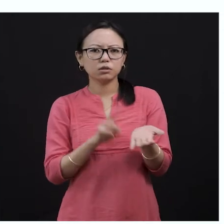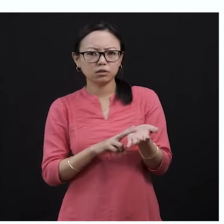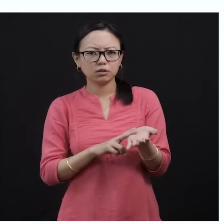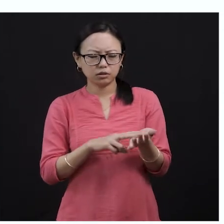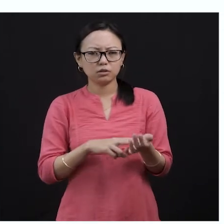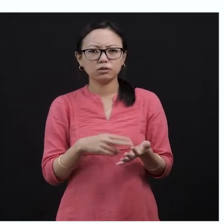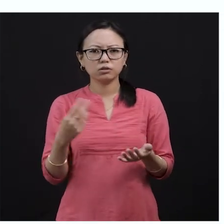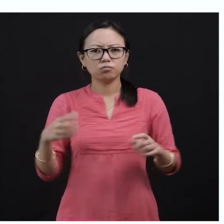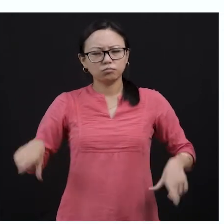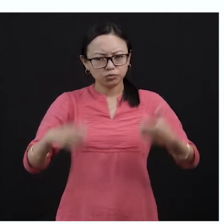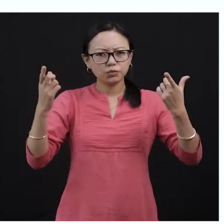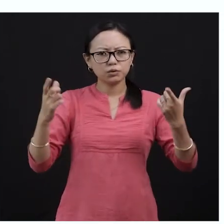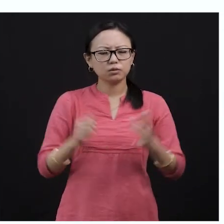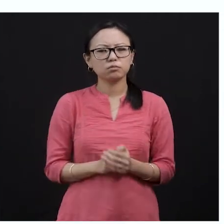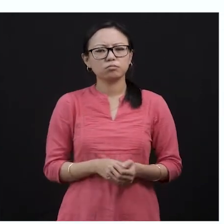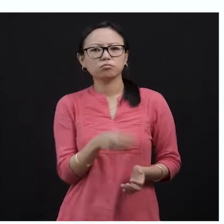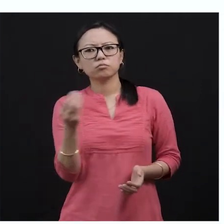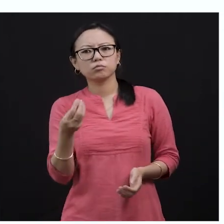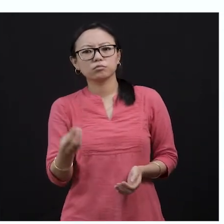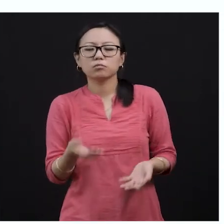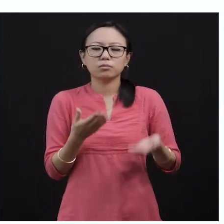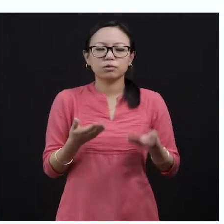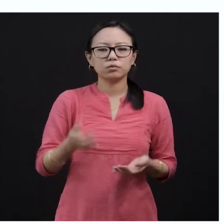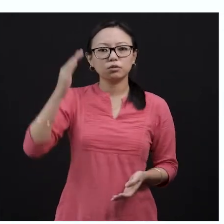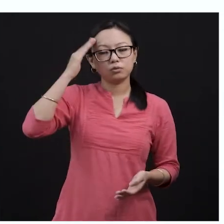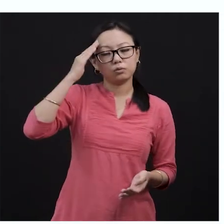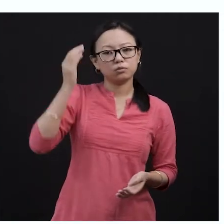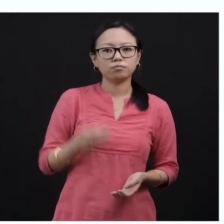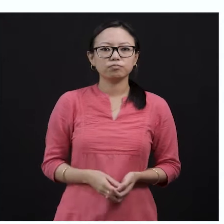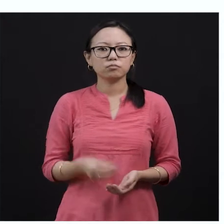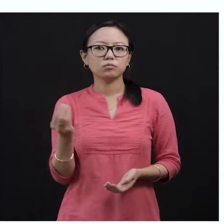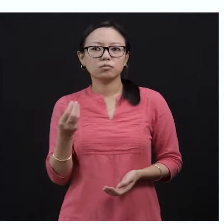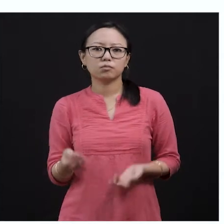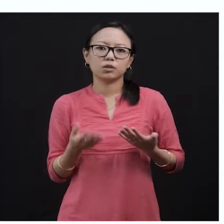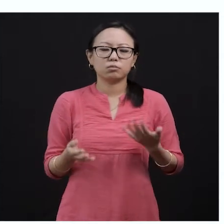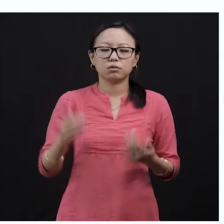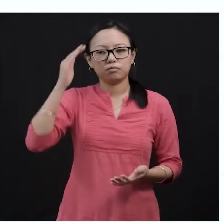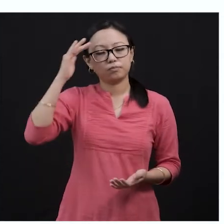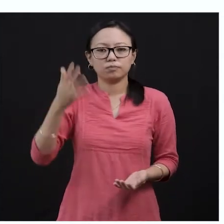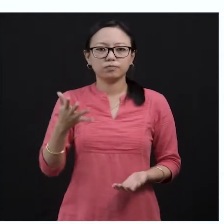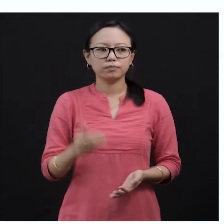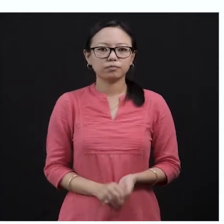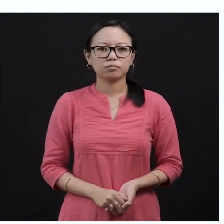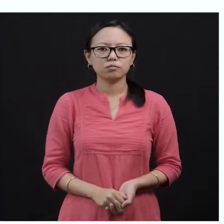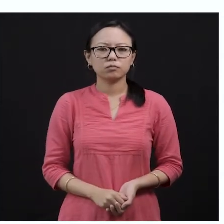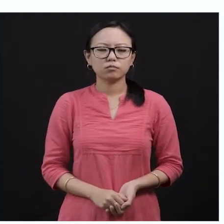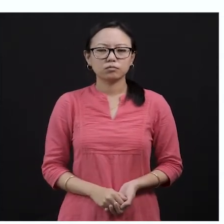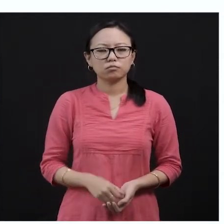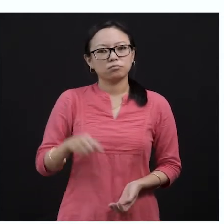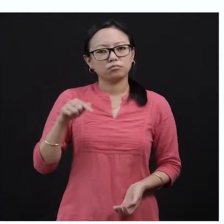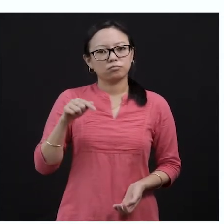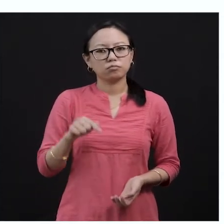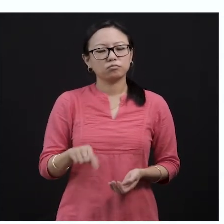Some of you may not be aware of what this tree is. But I'm going to explain in the later course of a class of how and what a